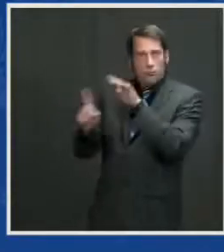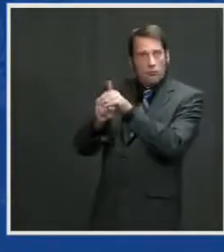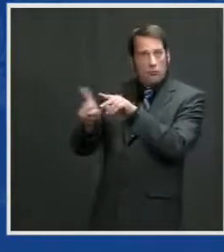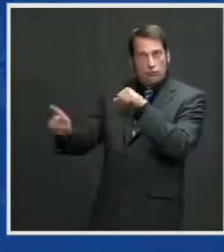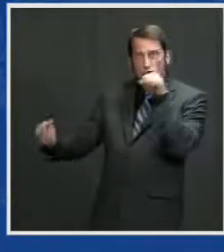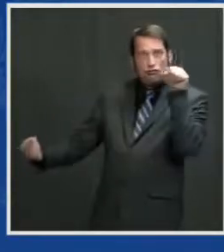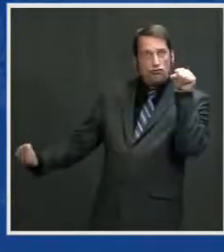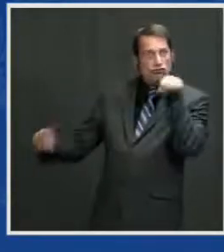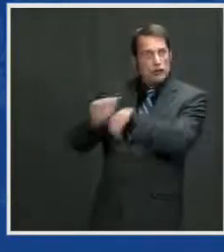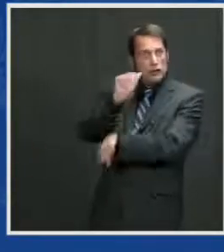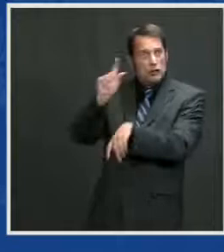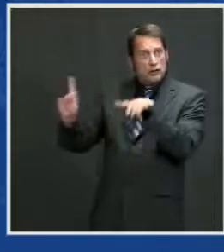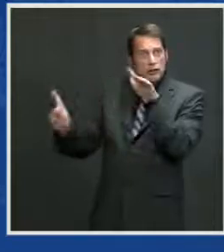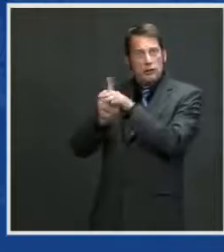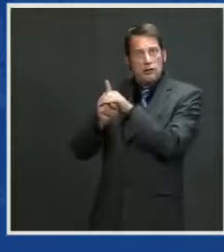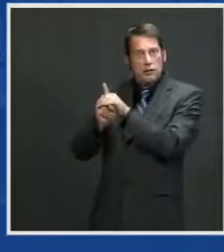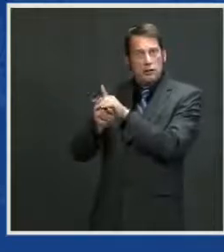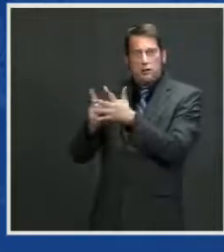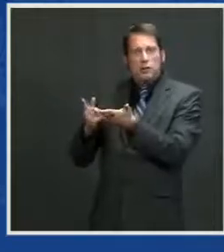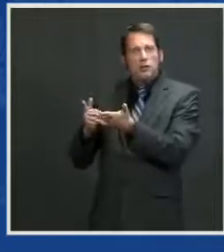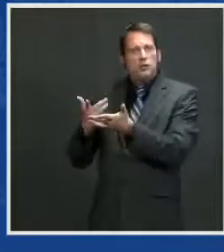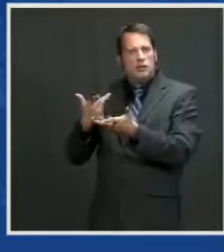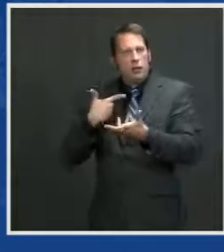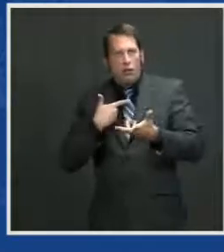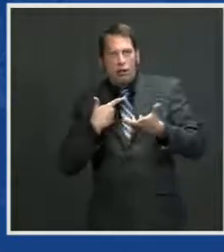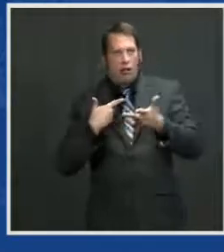and where every voice matters.